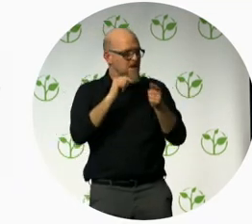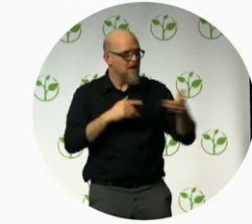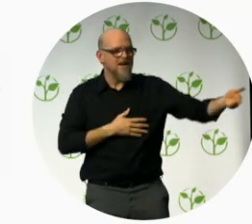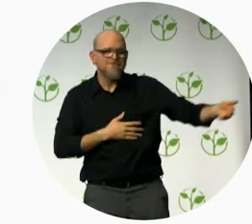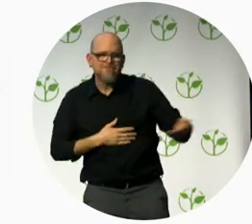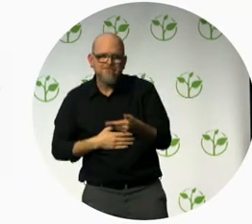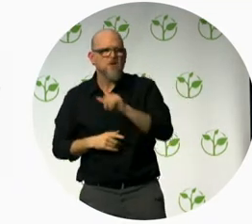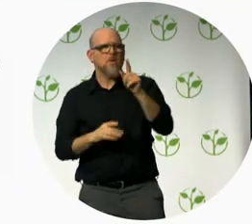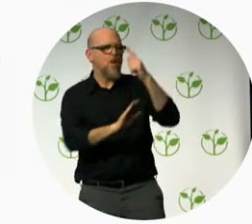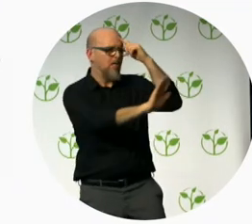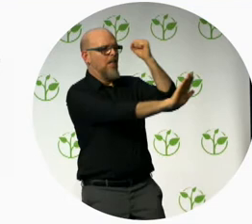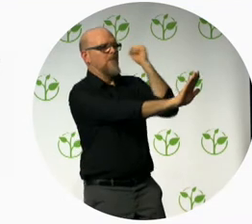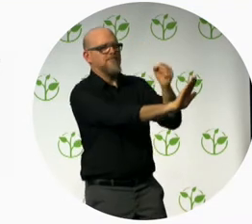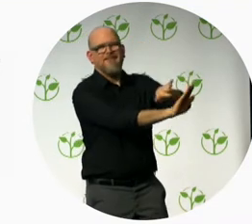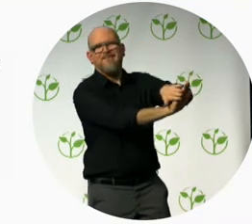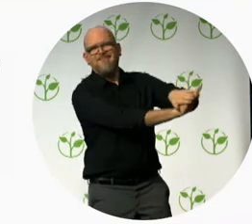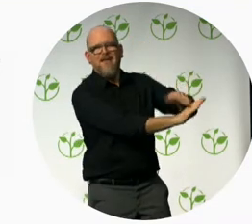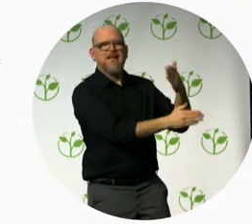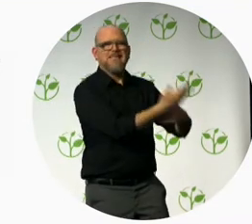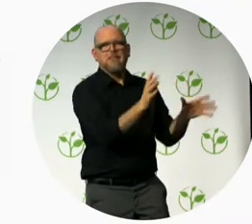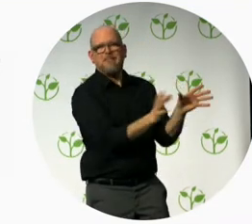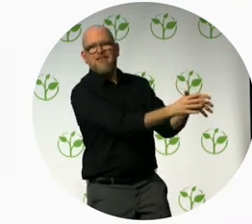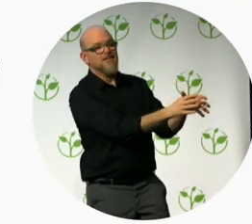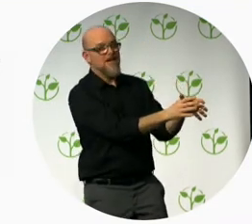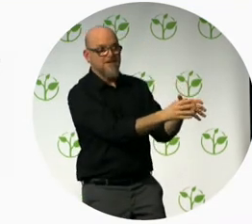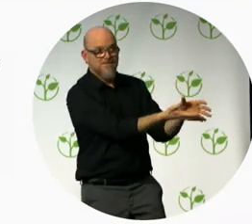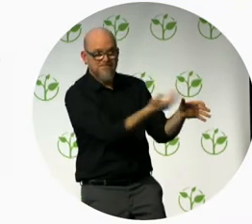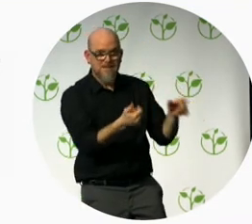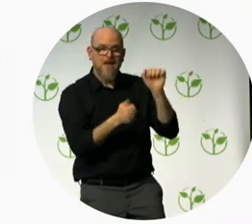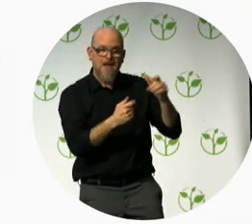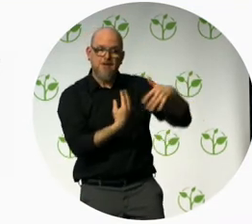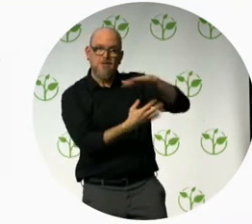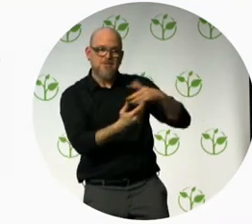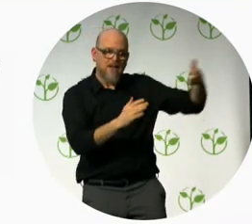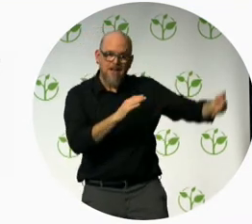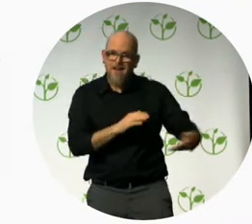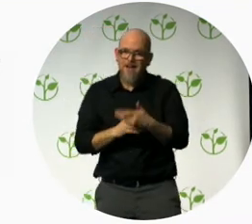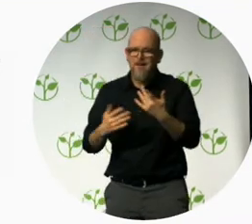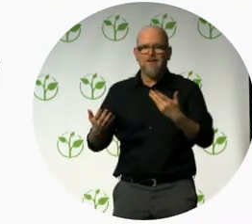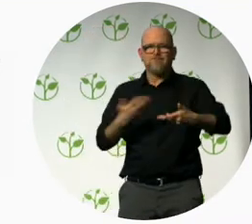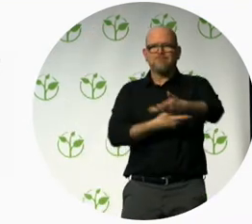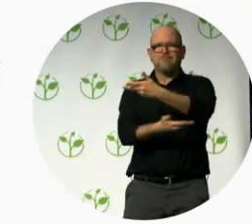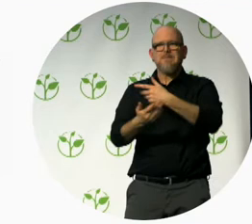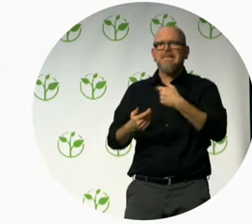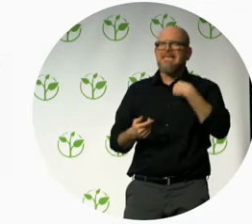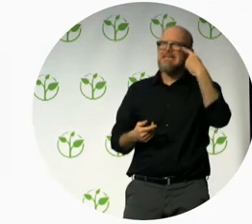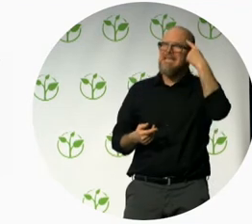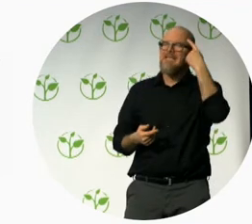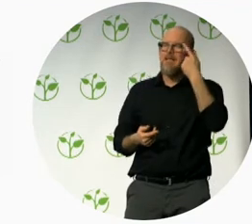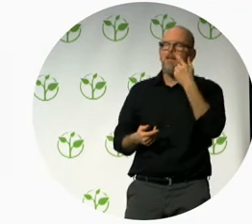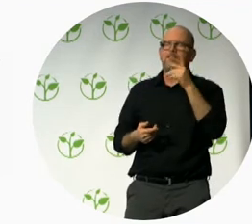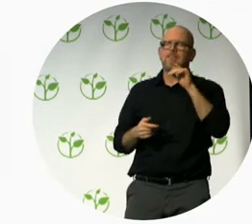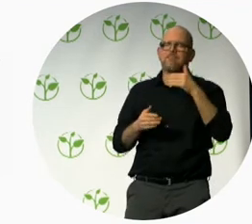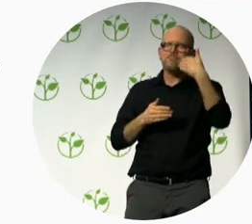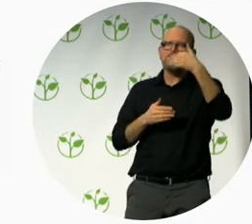and usability of services and still ahead of us, we have accessibility of technologies